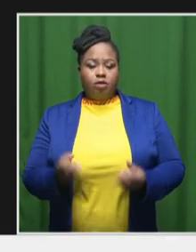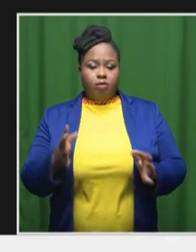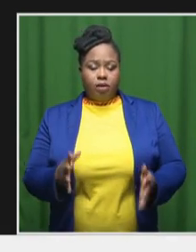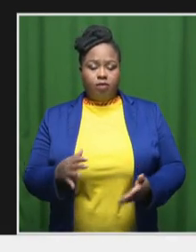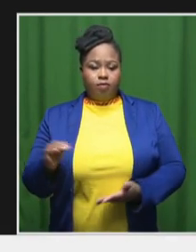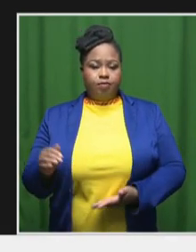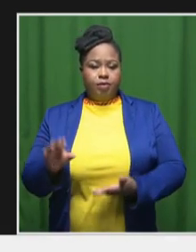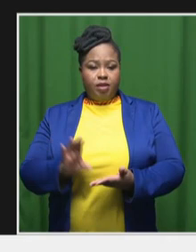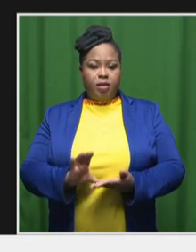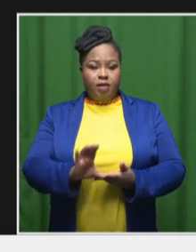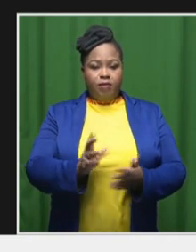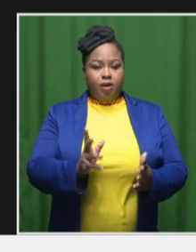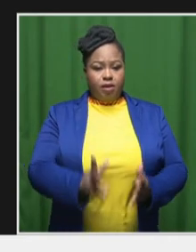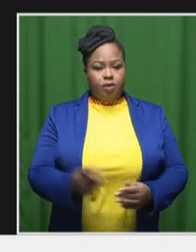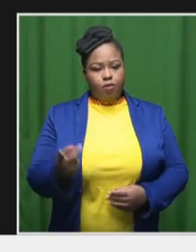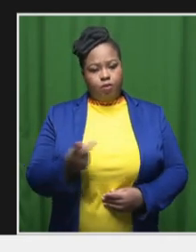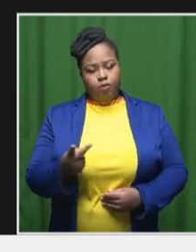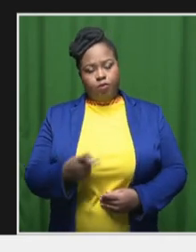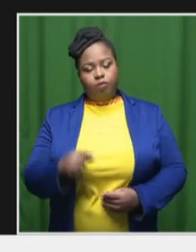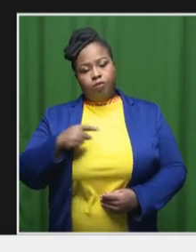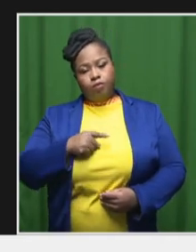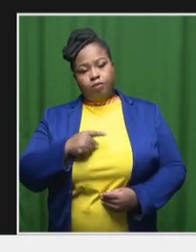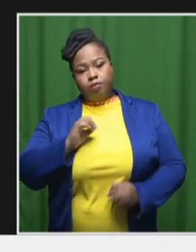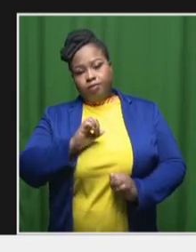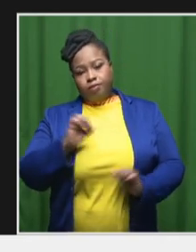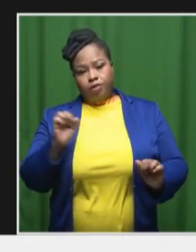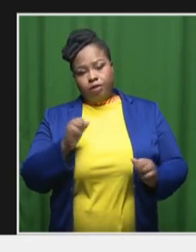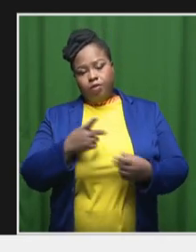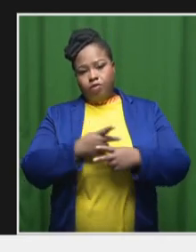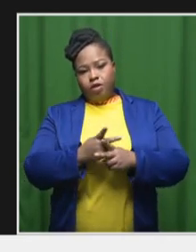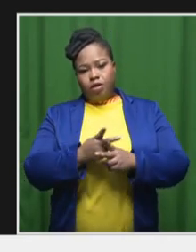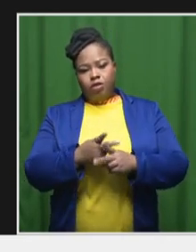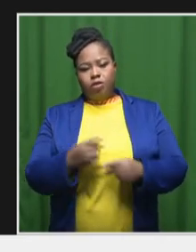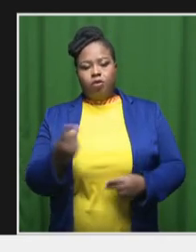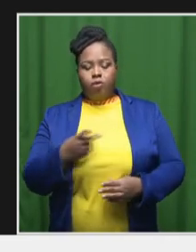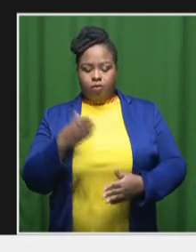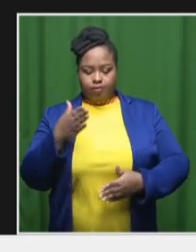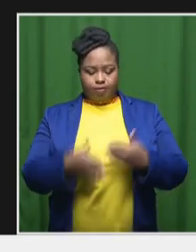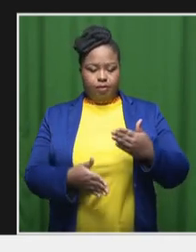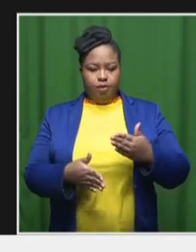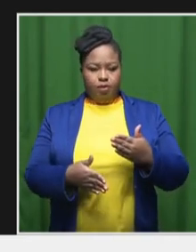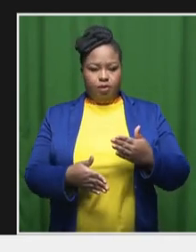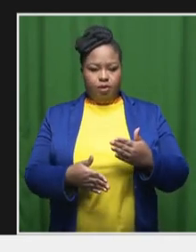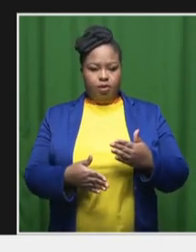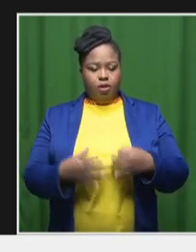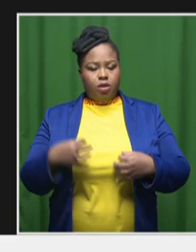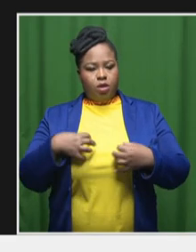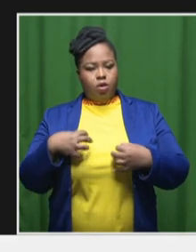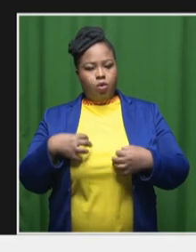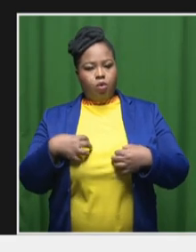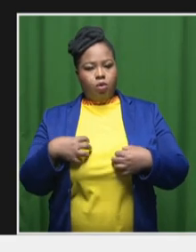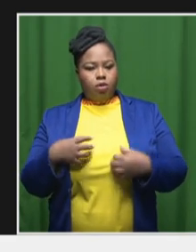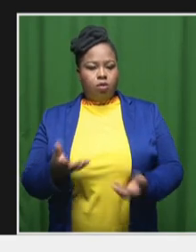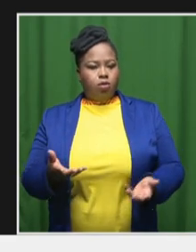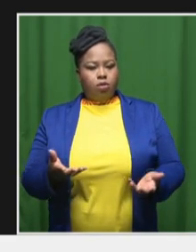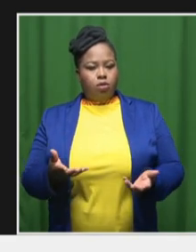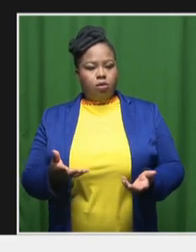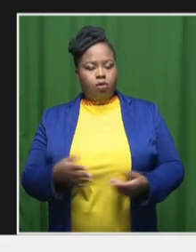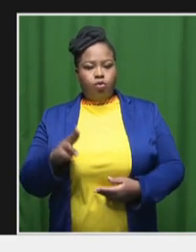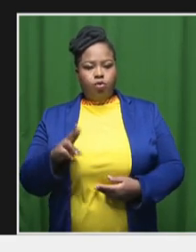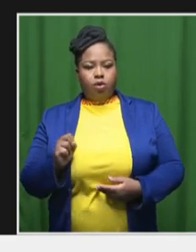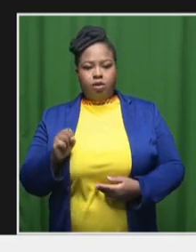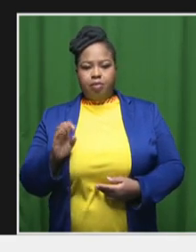funders as well, so that their production would not only end in their gadgets and then their